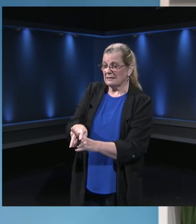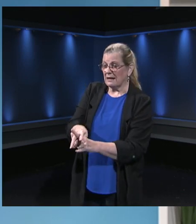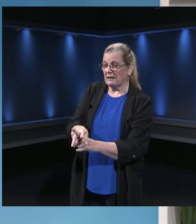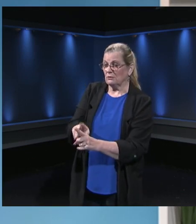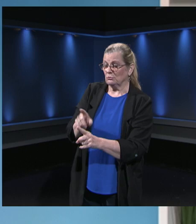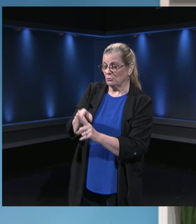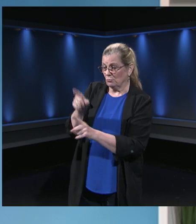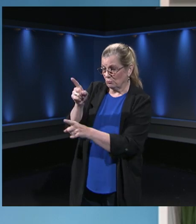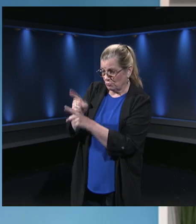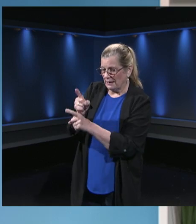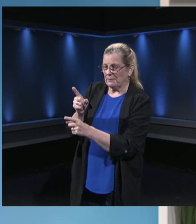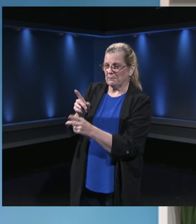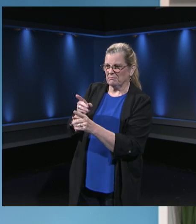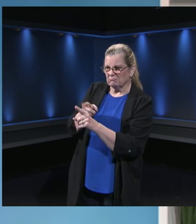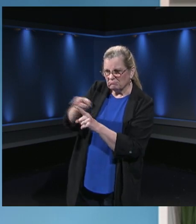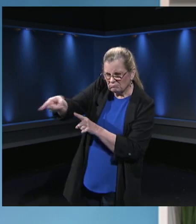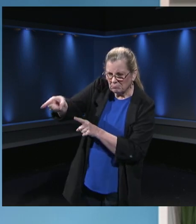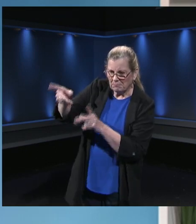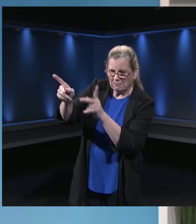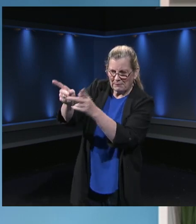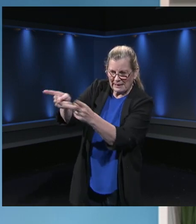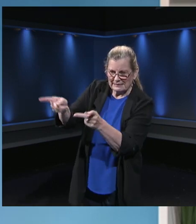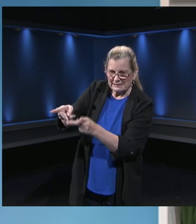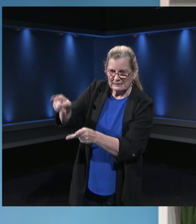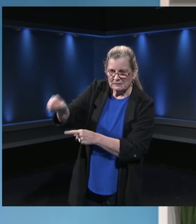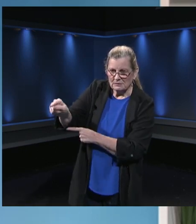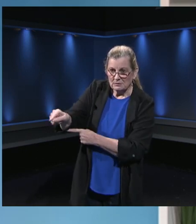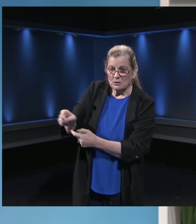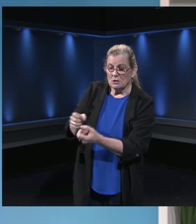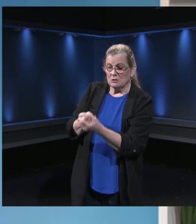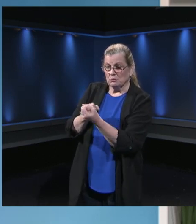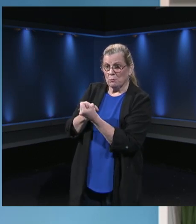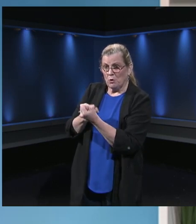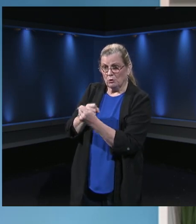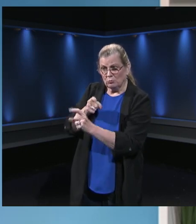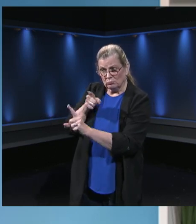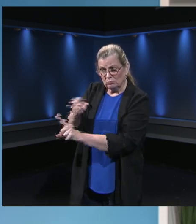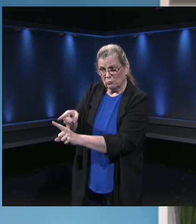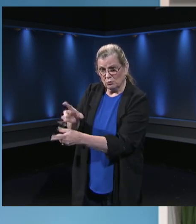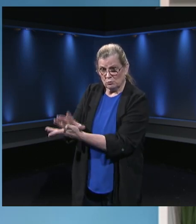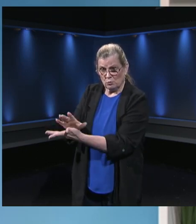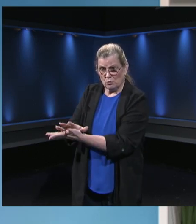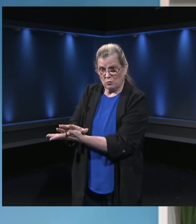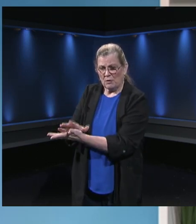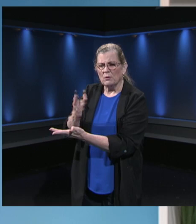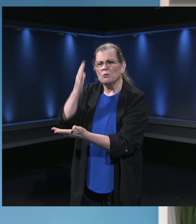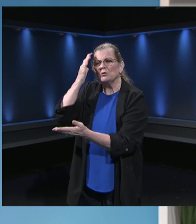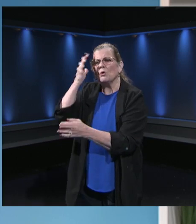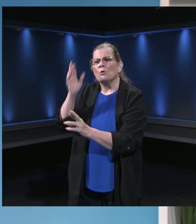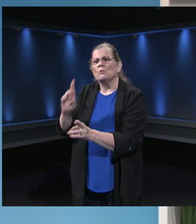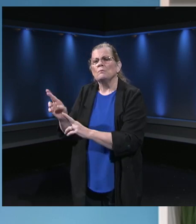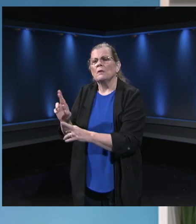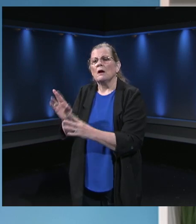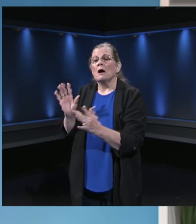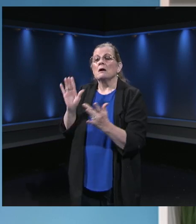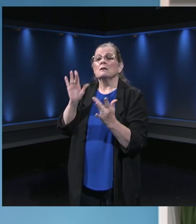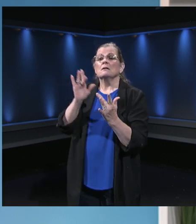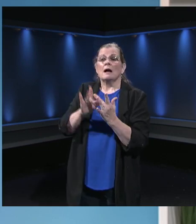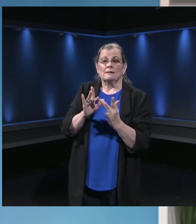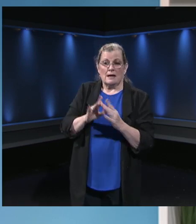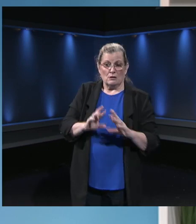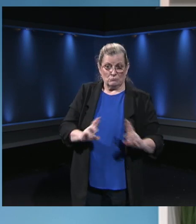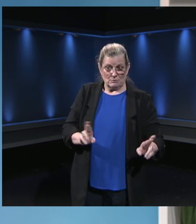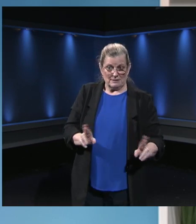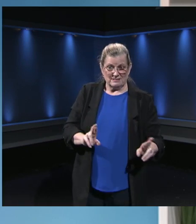so your site support at your school should already have that ticket. So I would recommend contacting them tomorrow to see